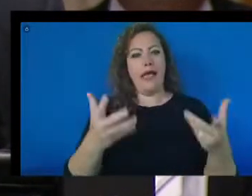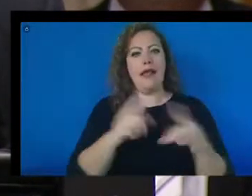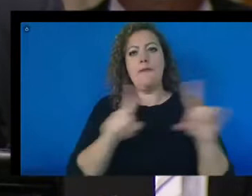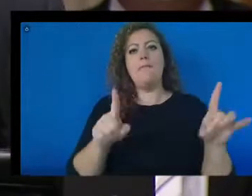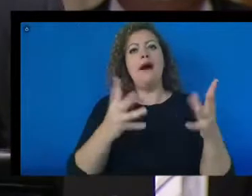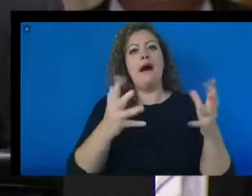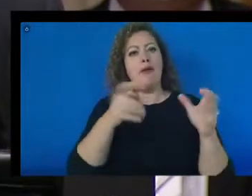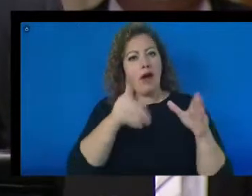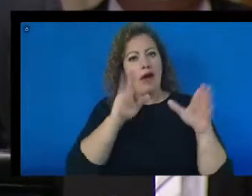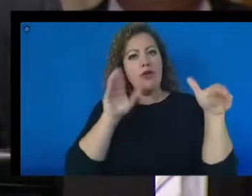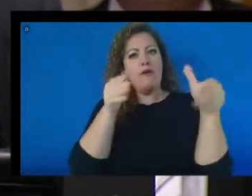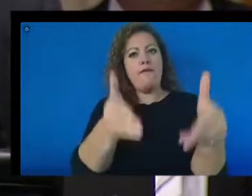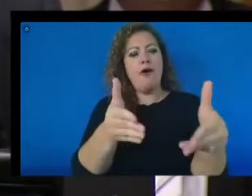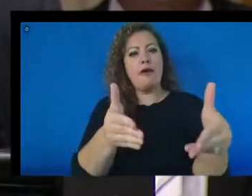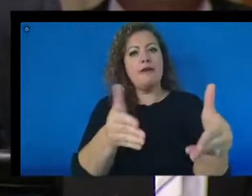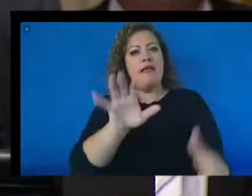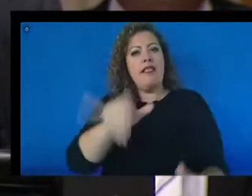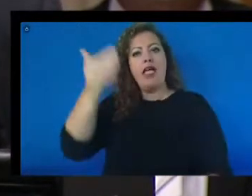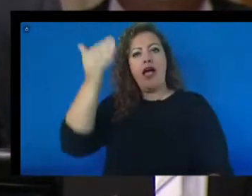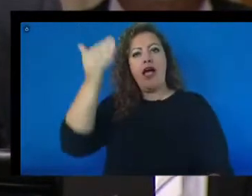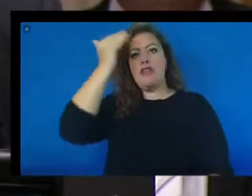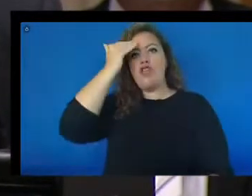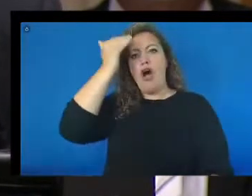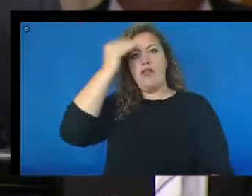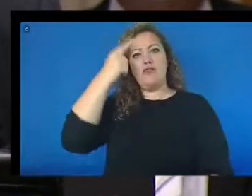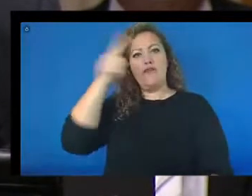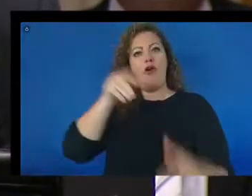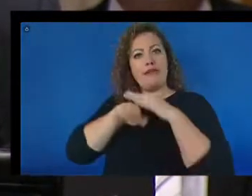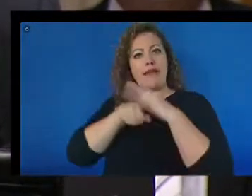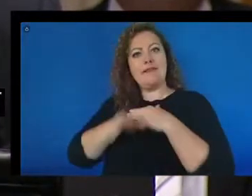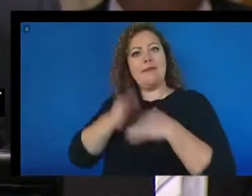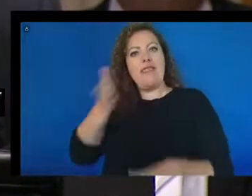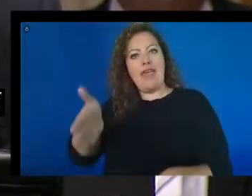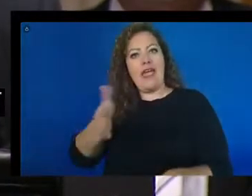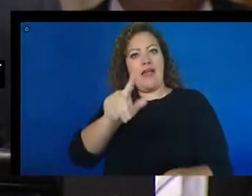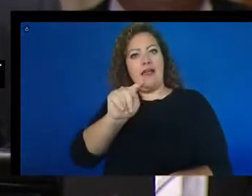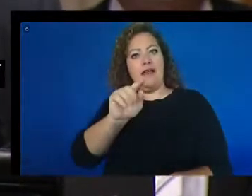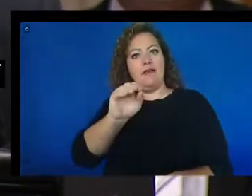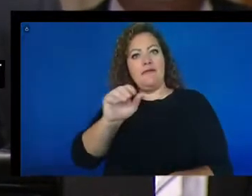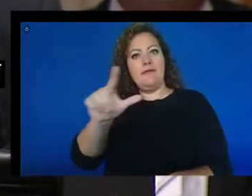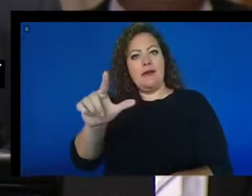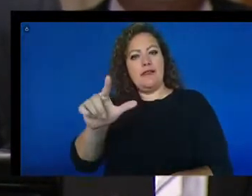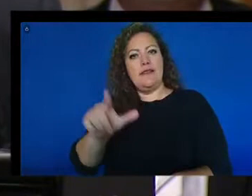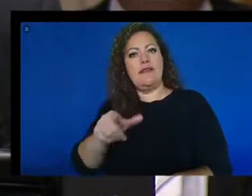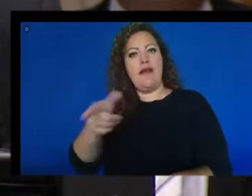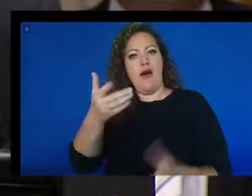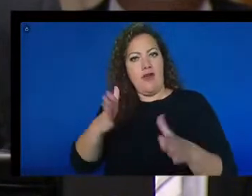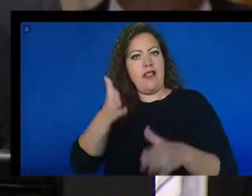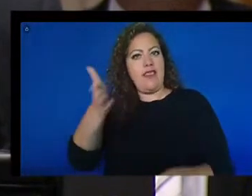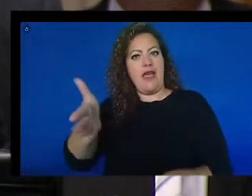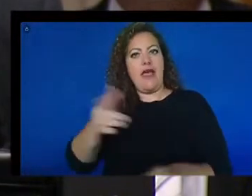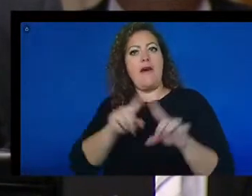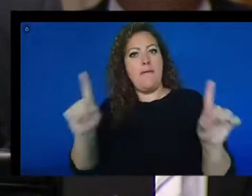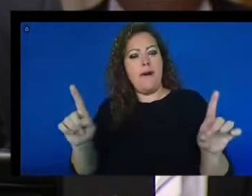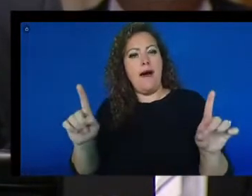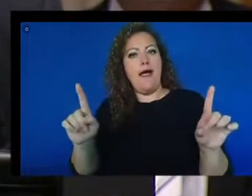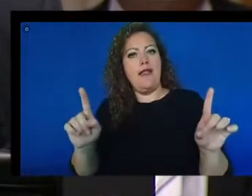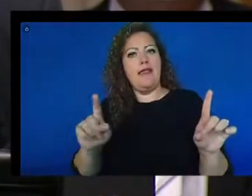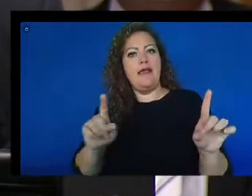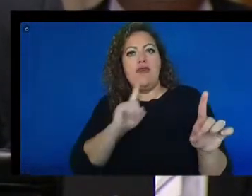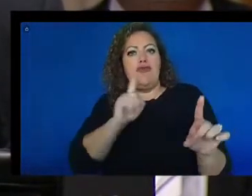on the fact that the knowledge for accessibility is there. The tools already exist. It's really just about the efficient and